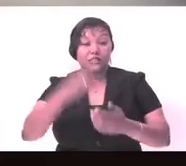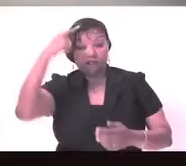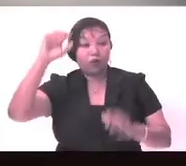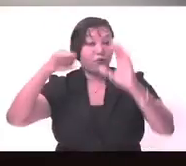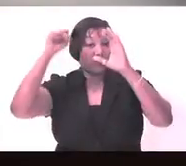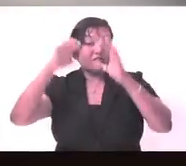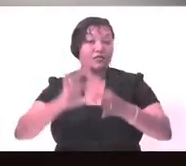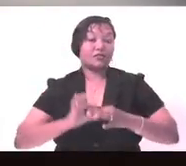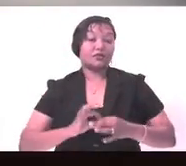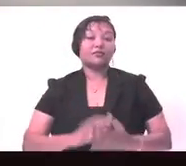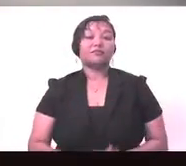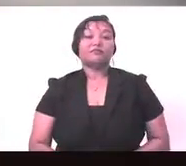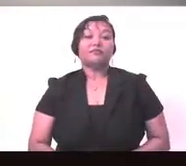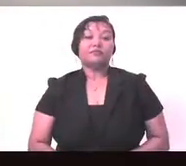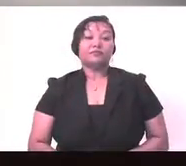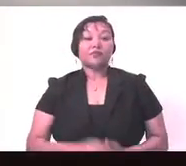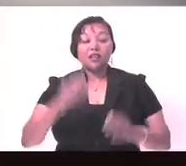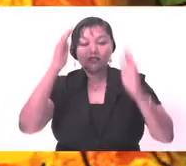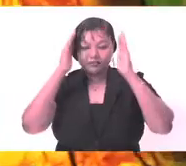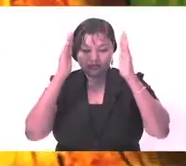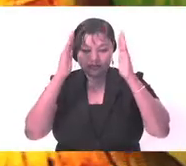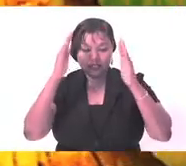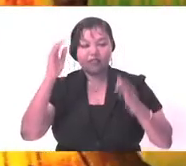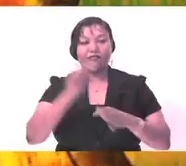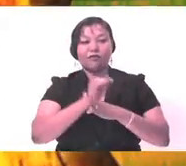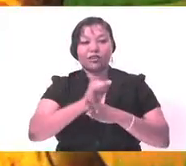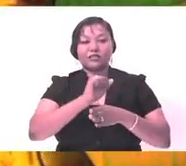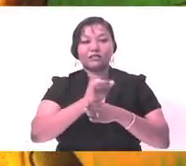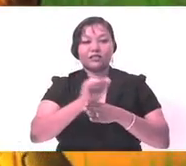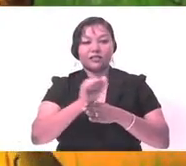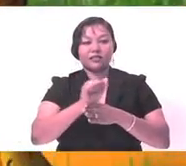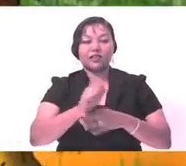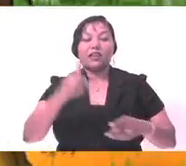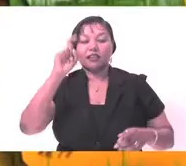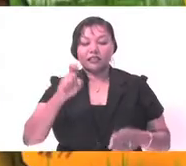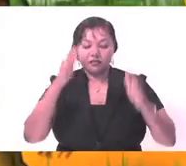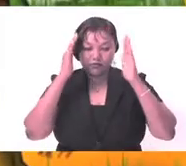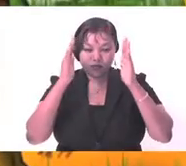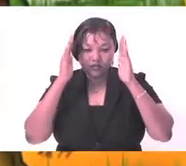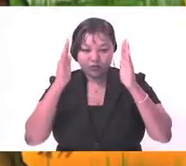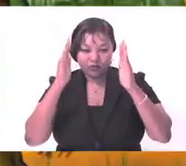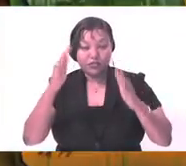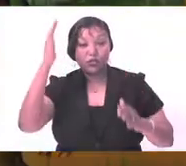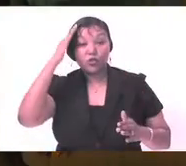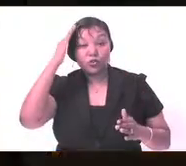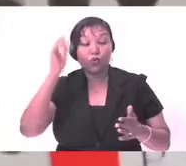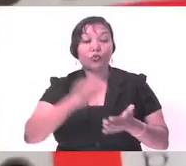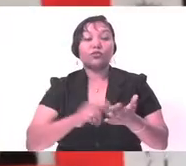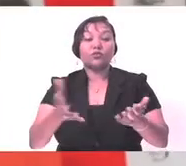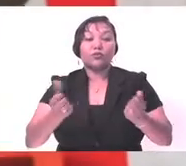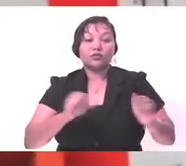created their musical pieces for their own films. Hone your talent. Hone your talent, be very dedicated, be very firm